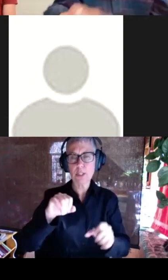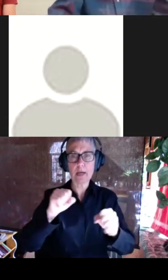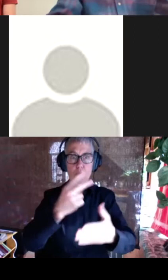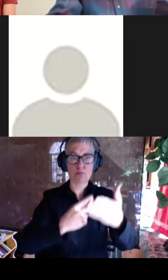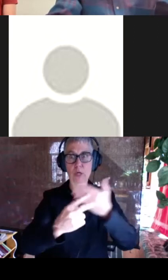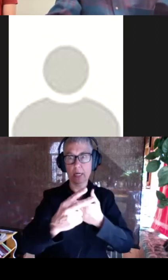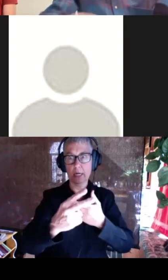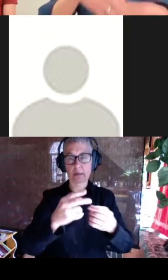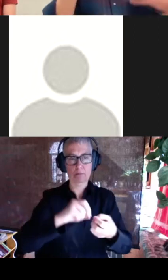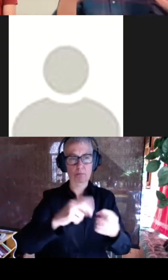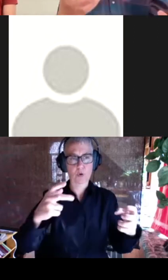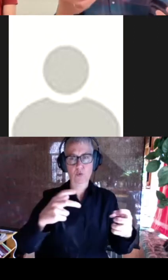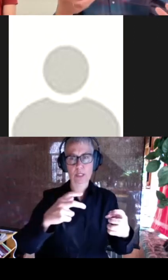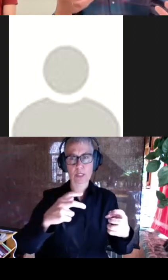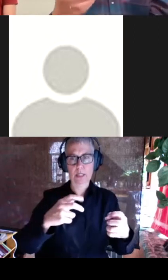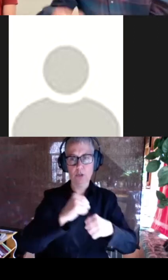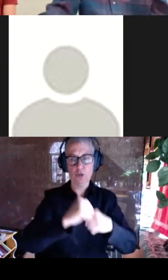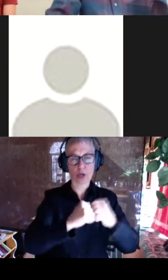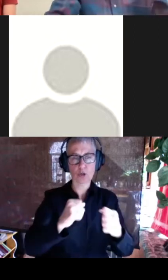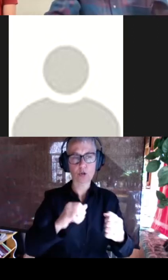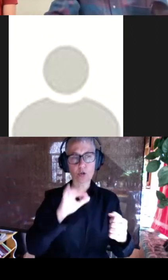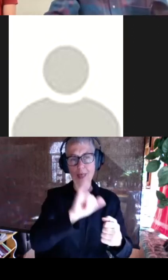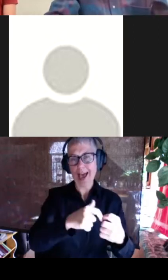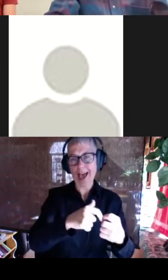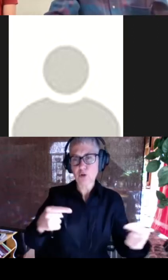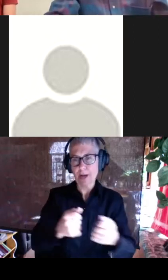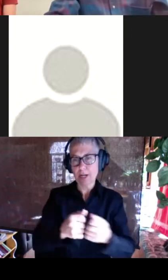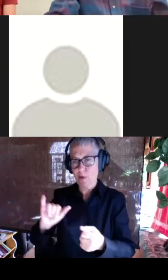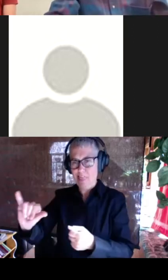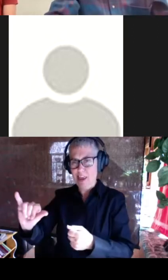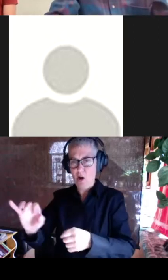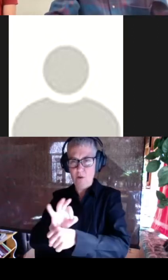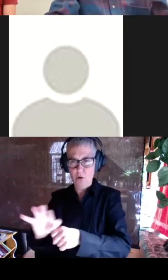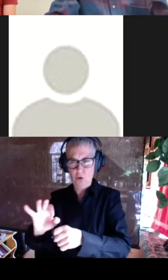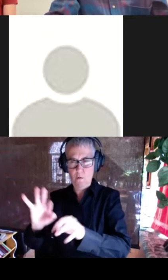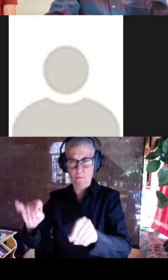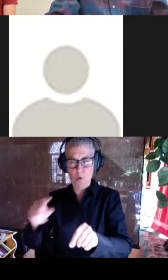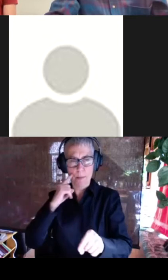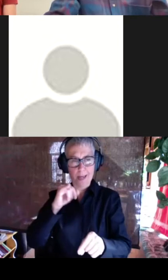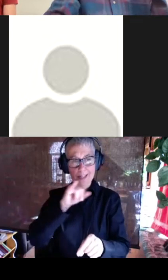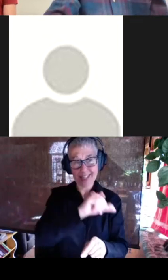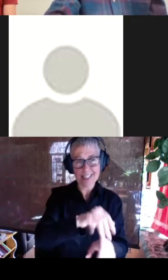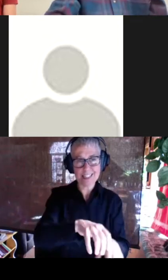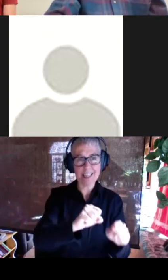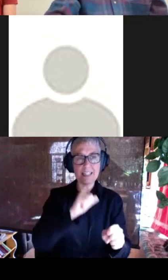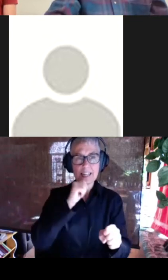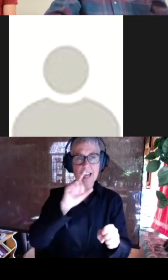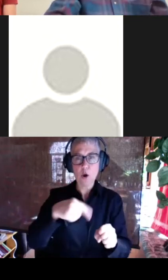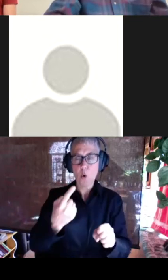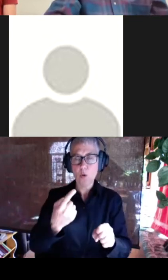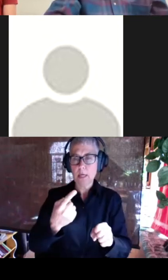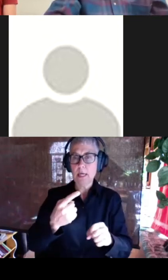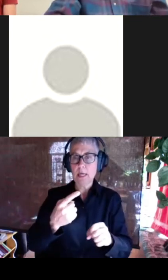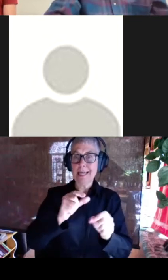structure contrasts with their functional form because they actually are a function that takes in not only sequence, but structure